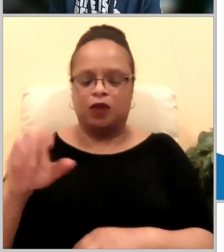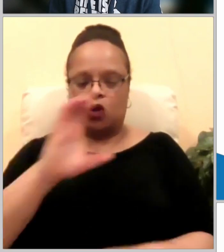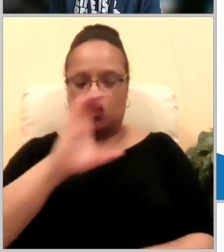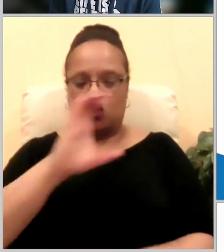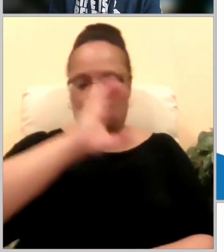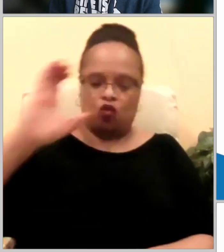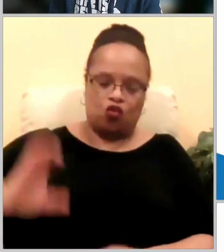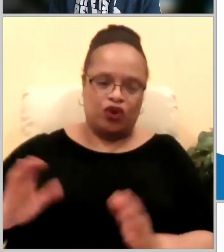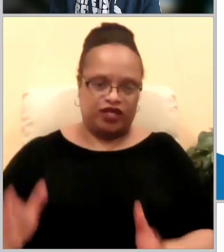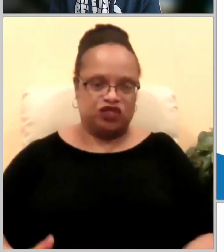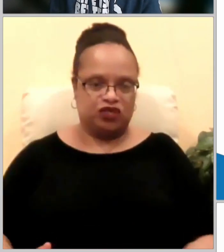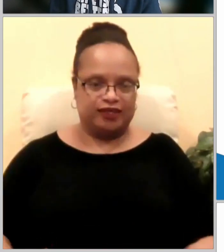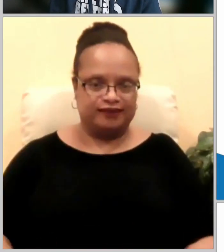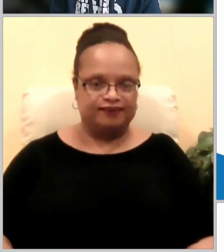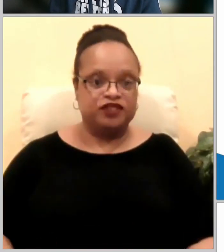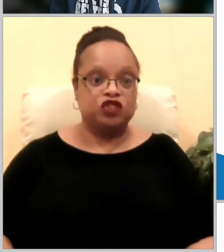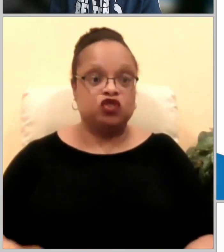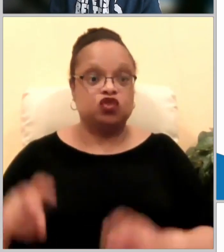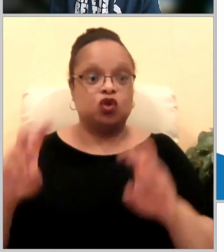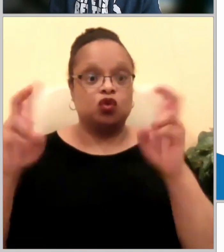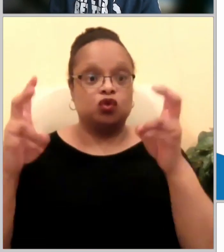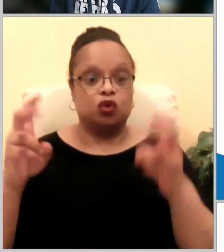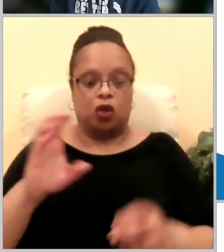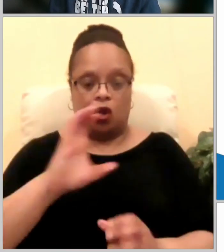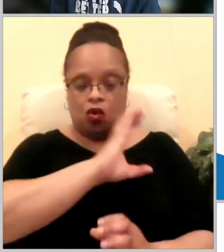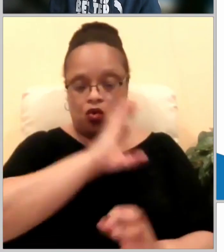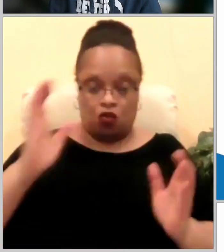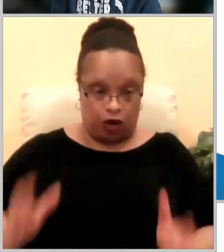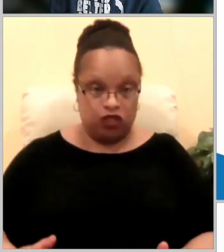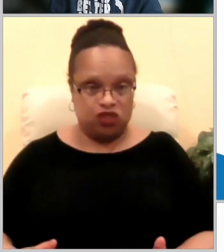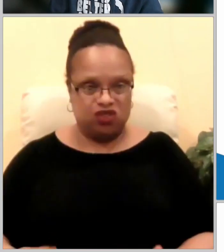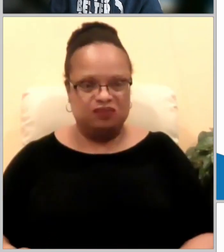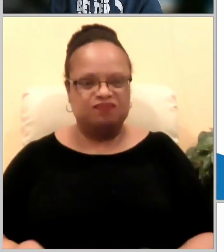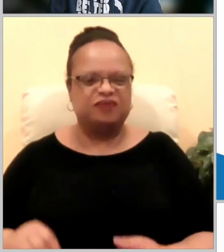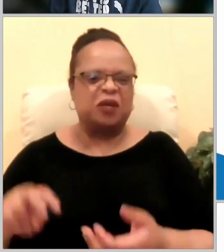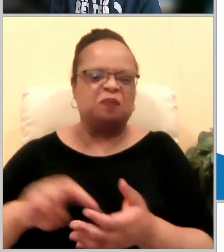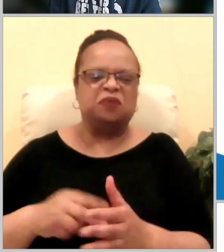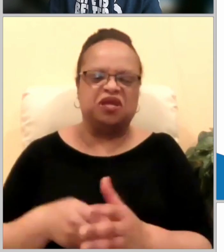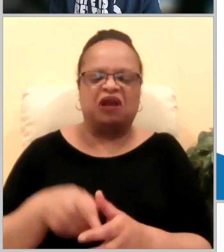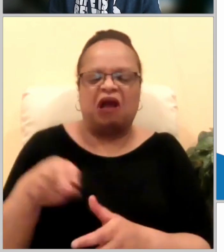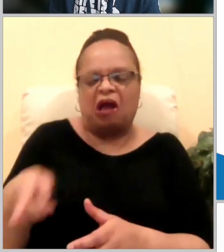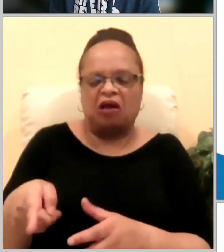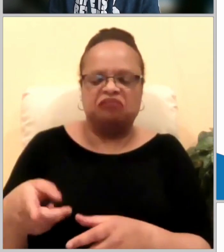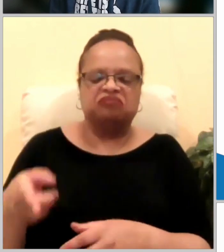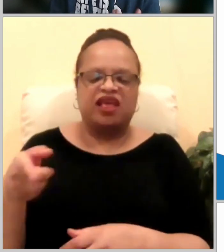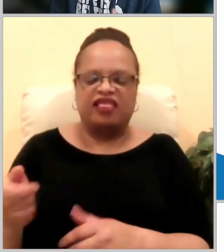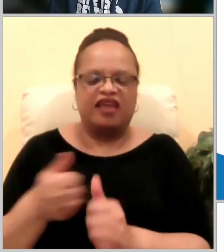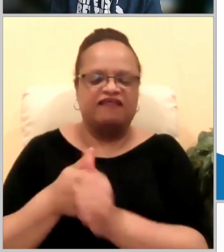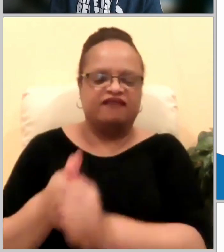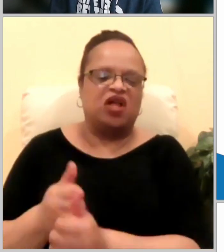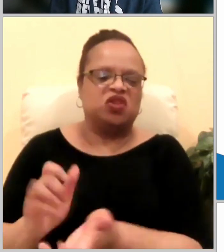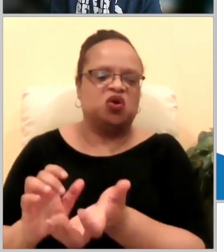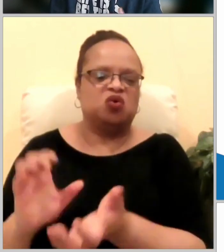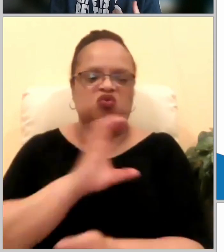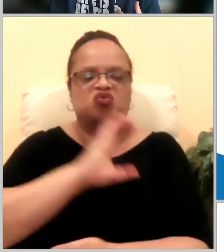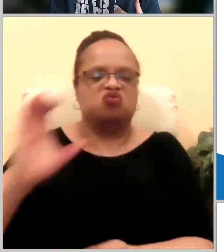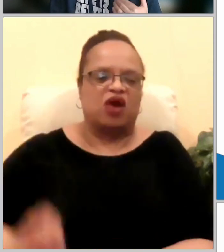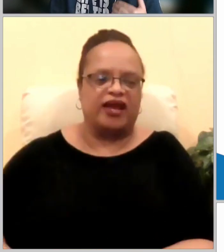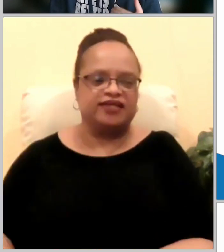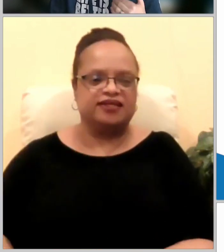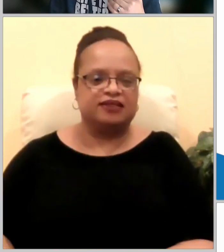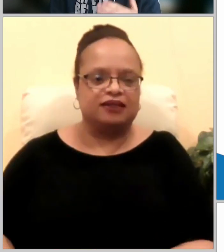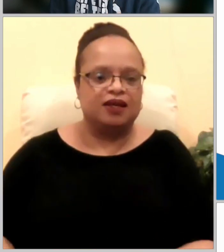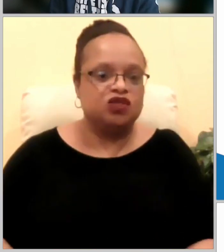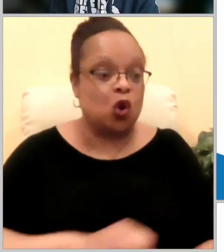uh for the christians because the term was actually meant to be derogatory it wasn't the disciples who named themselves christians the bible